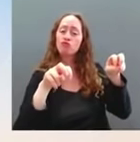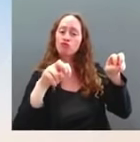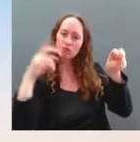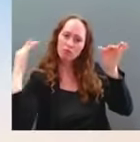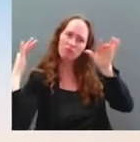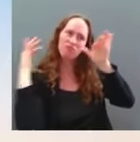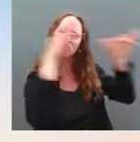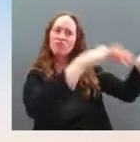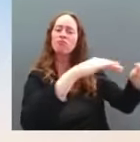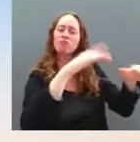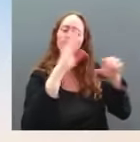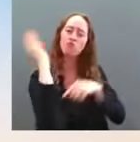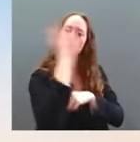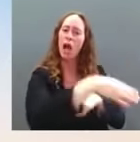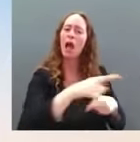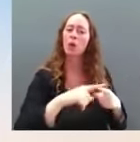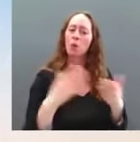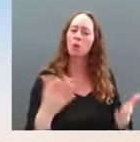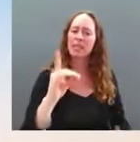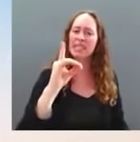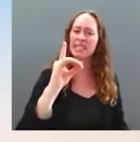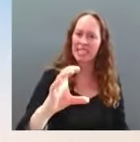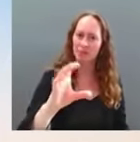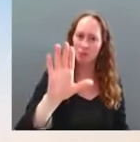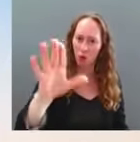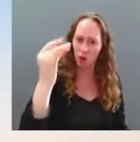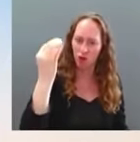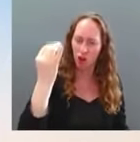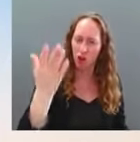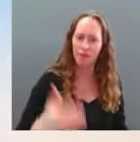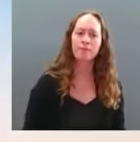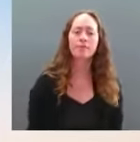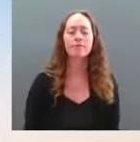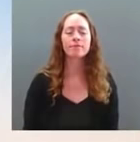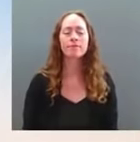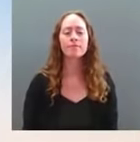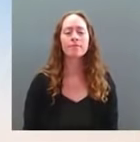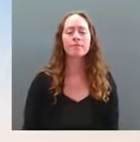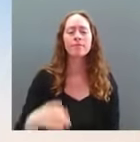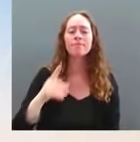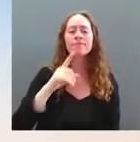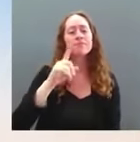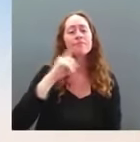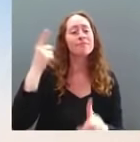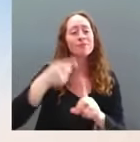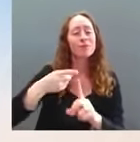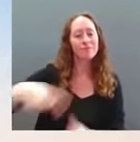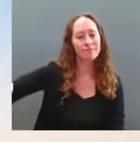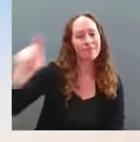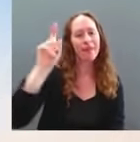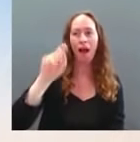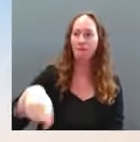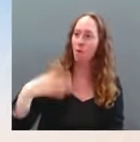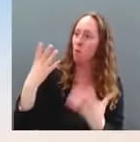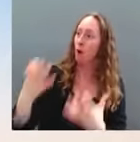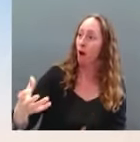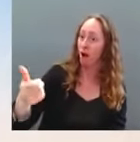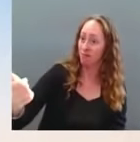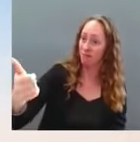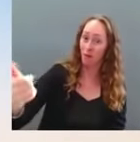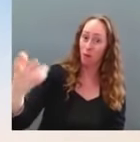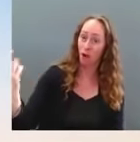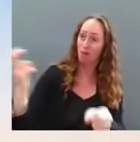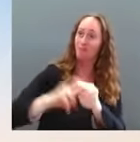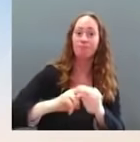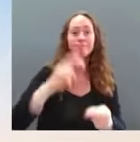voluntarily be transported. And he can't compel them to because, again, enforcement of our country's immigration laws lies with the federal